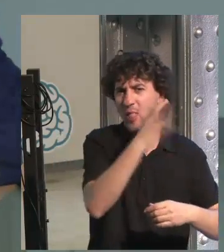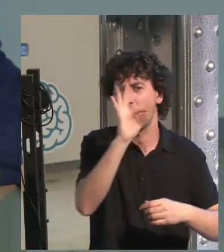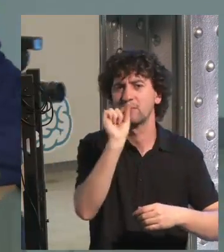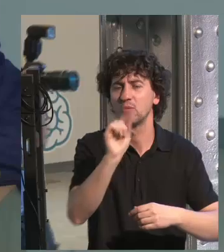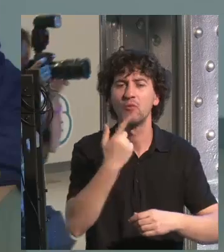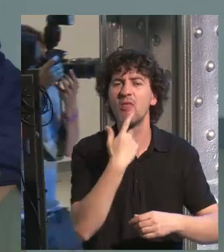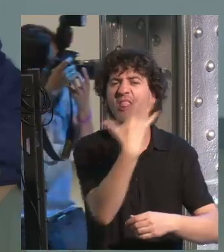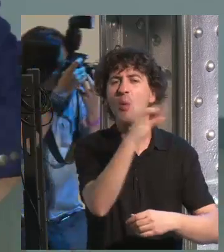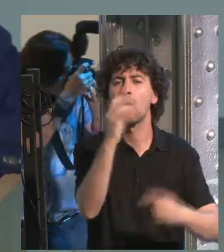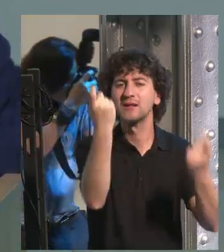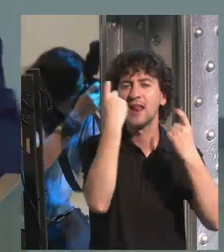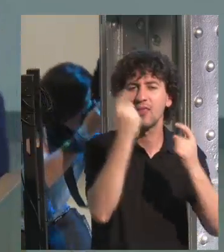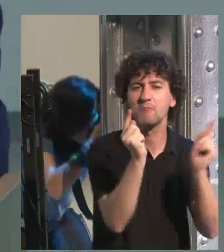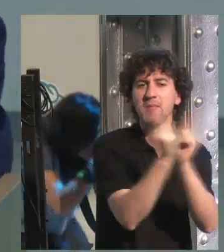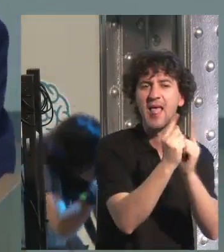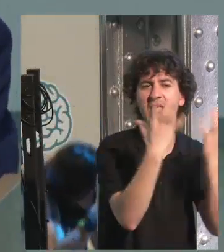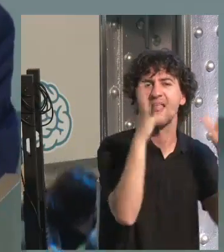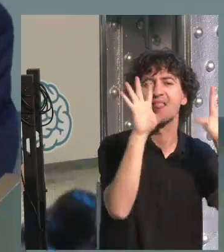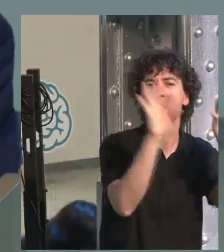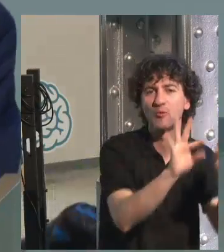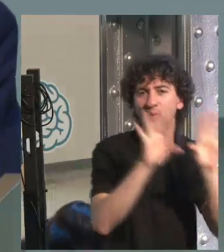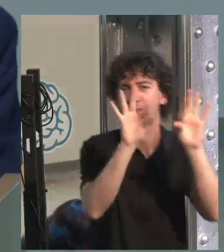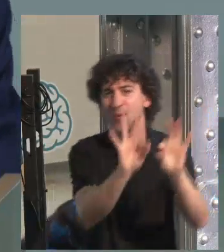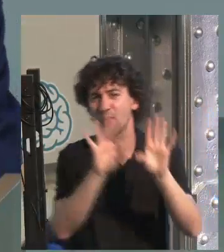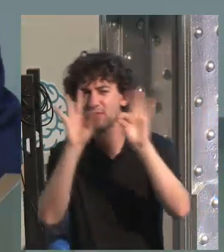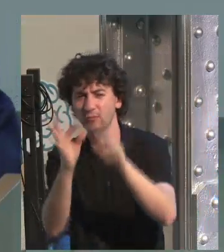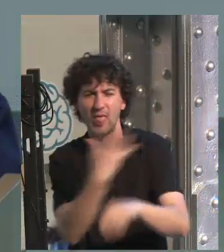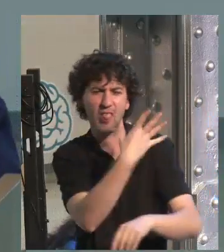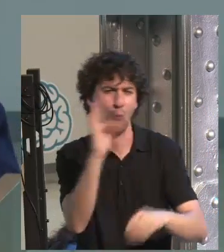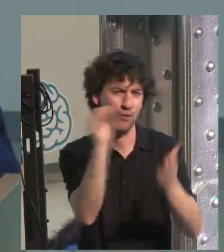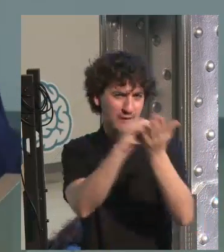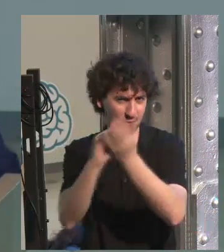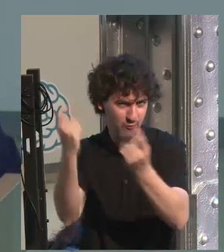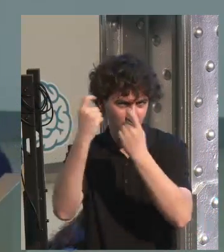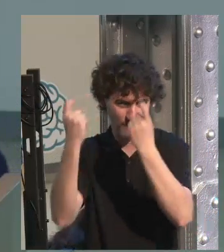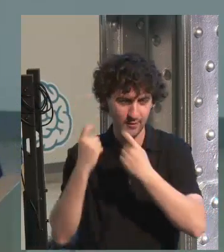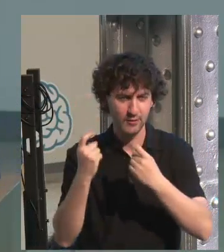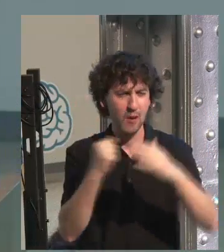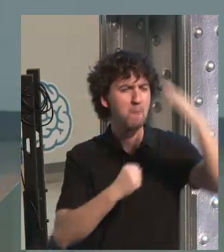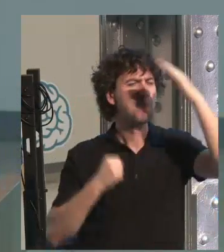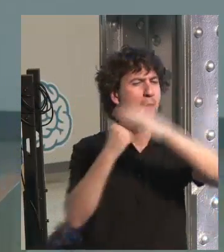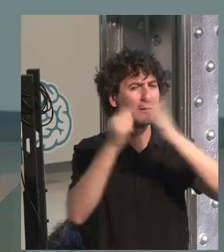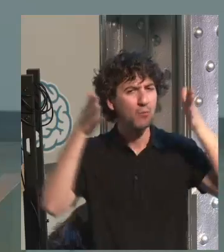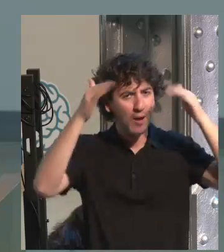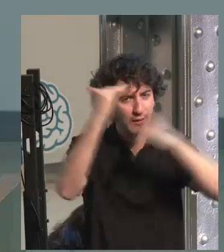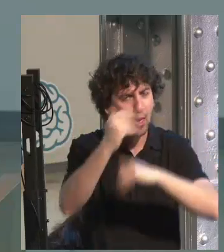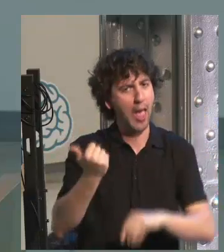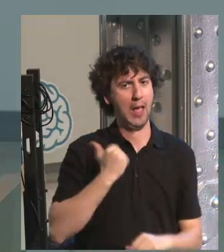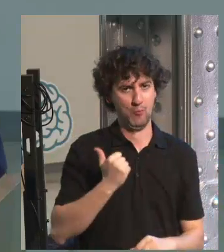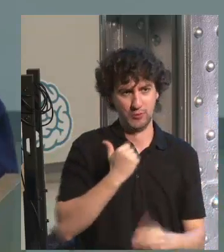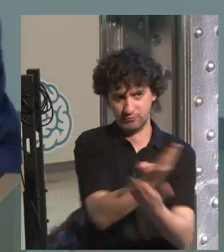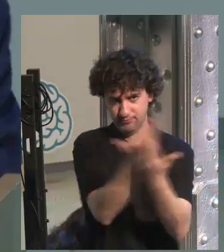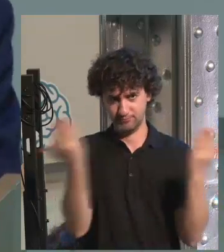speaker where we will have 10 lectures of 50 minutes. No, we prefer to have